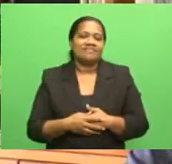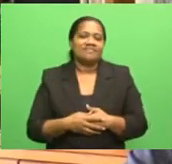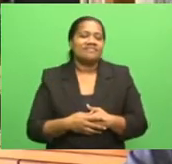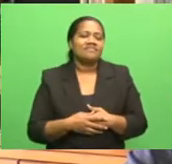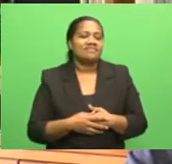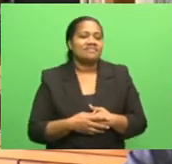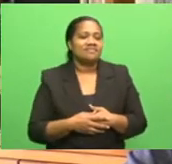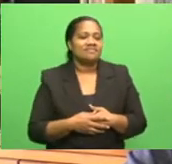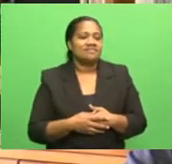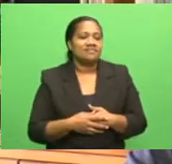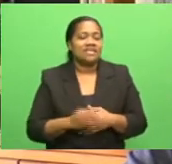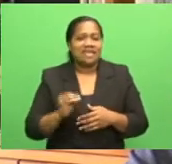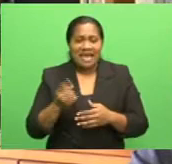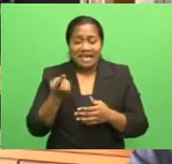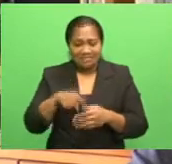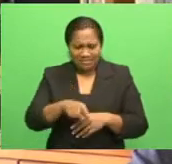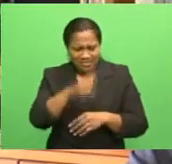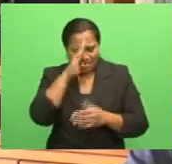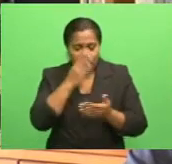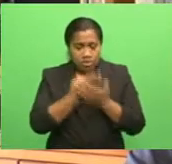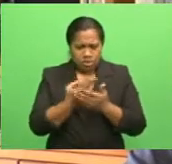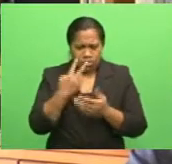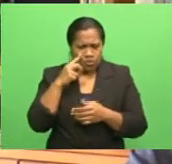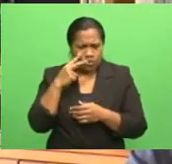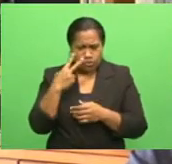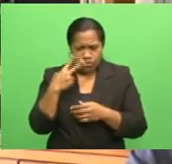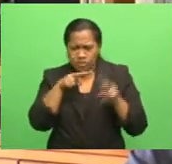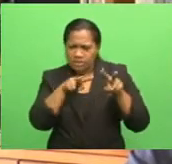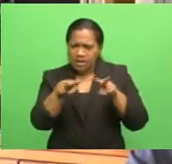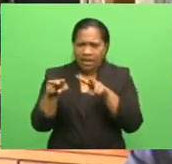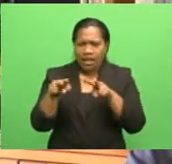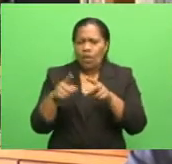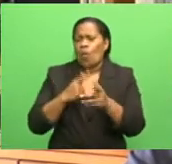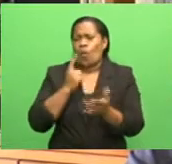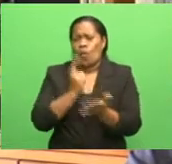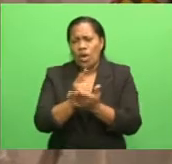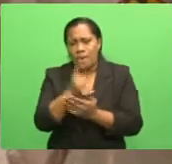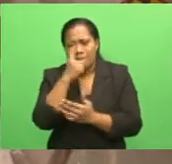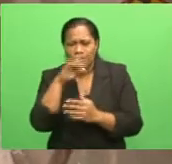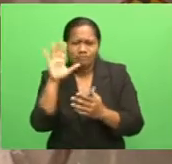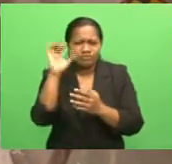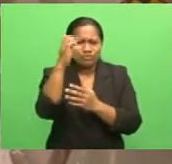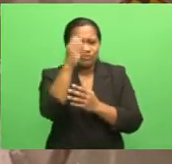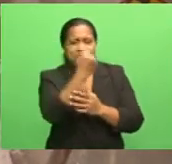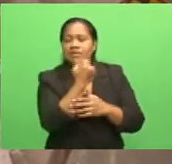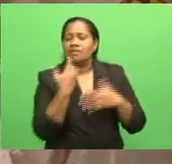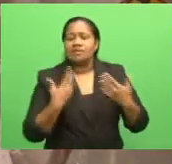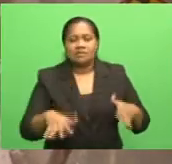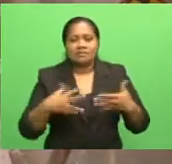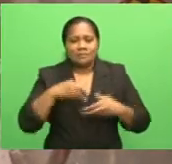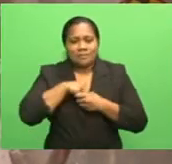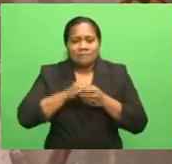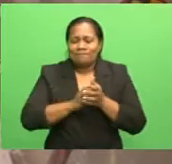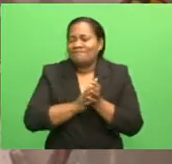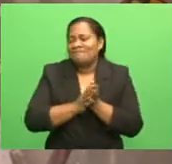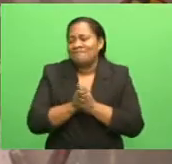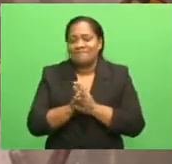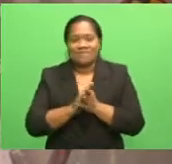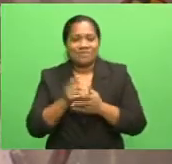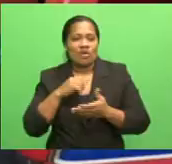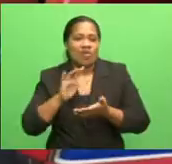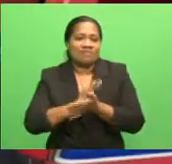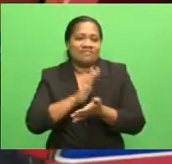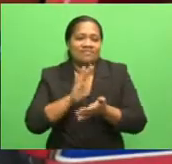So to see a lot of our people succeed is huge. He advises aspiring surgeons that medicine